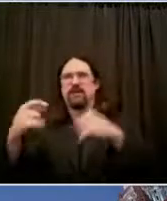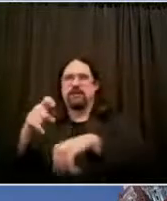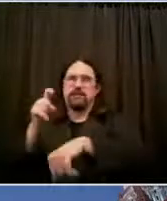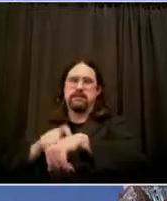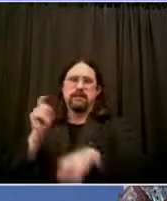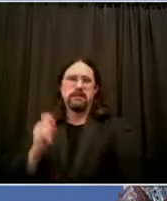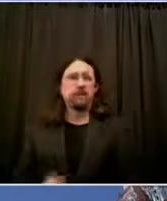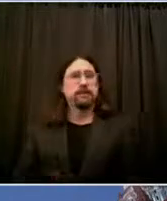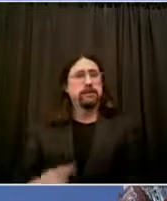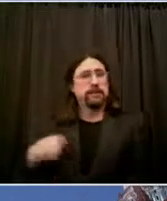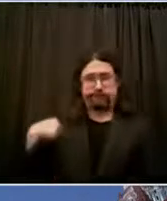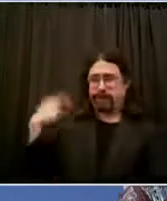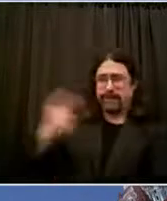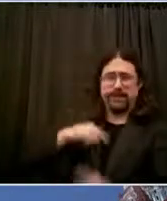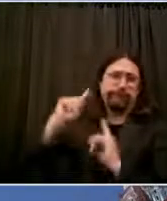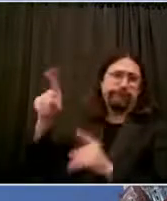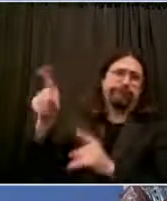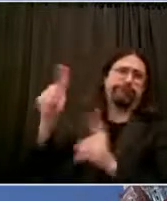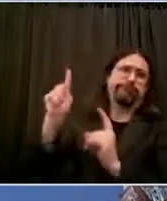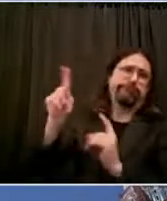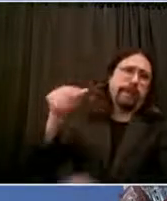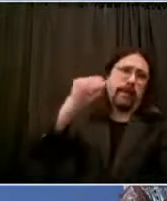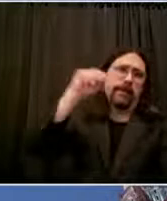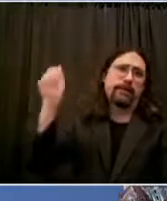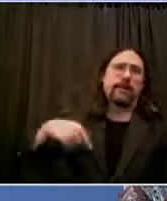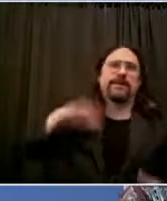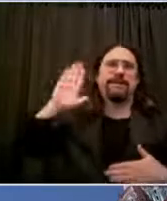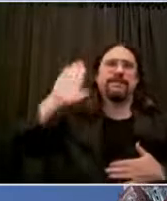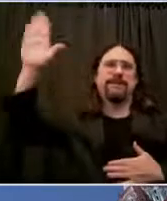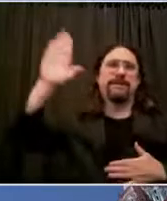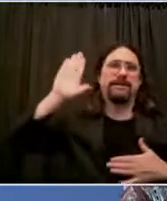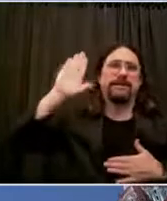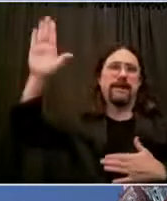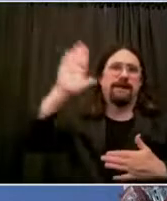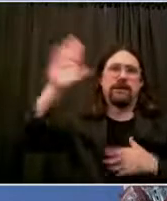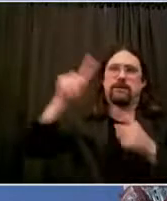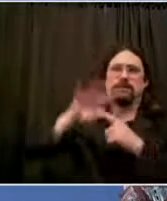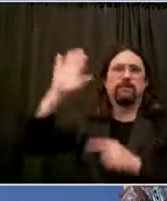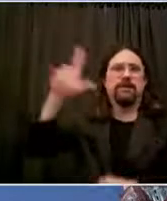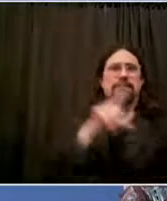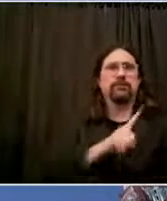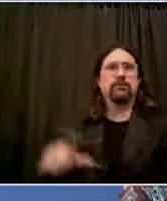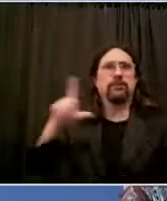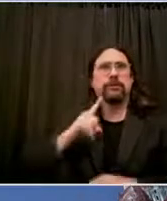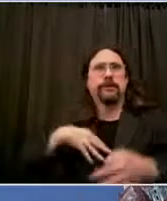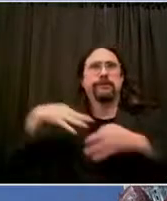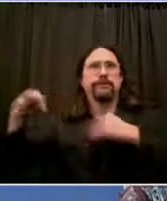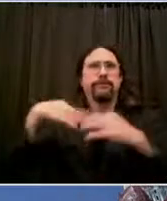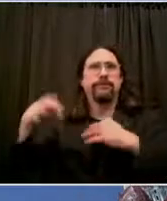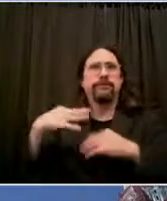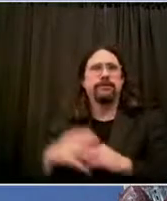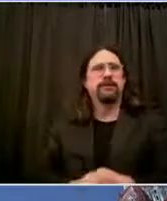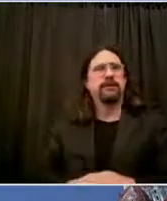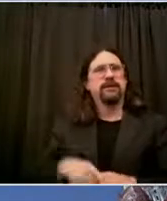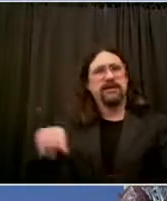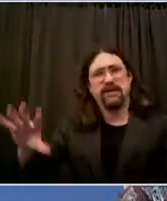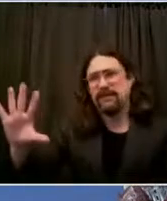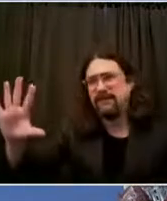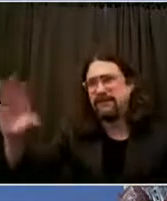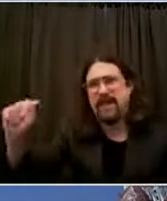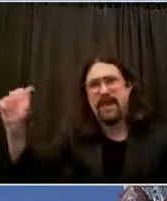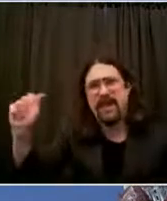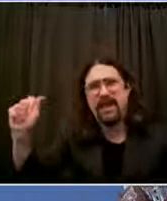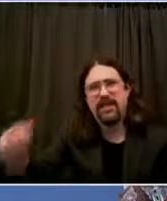to get rid of a broken law that was standing in the way of transparency and harming the relationship between police and community.